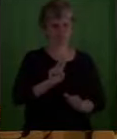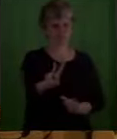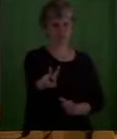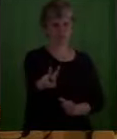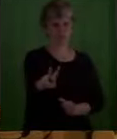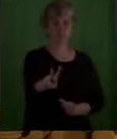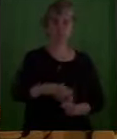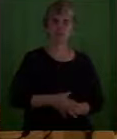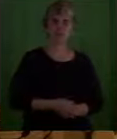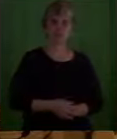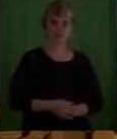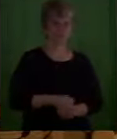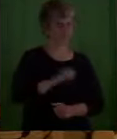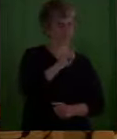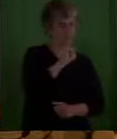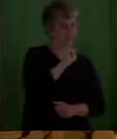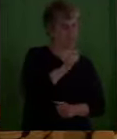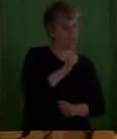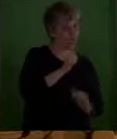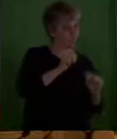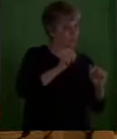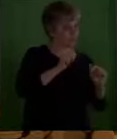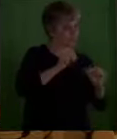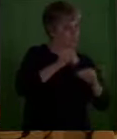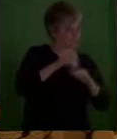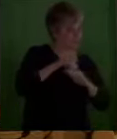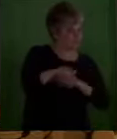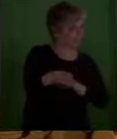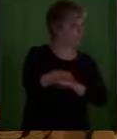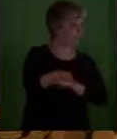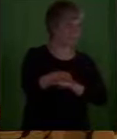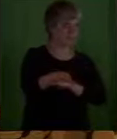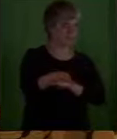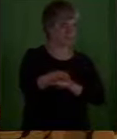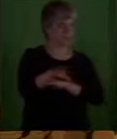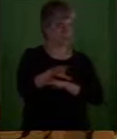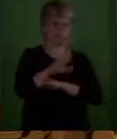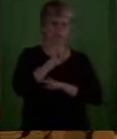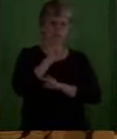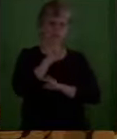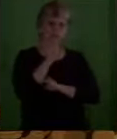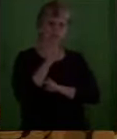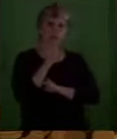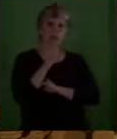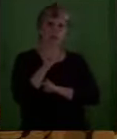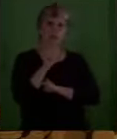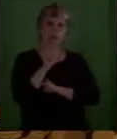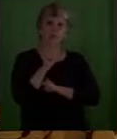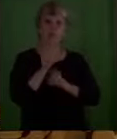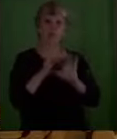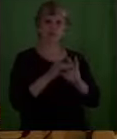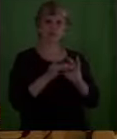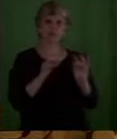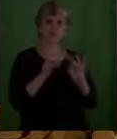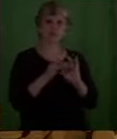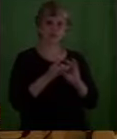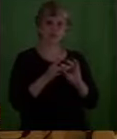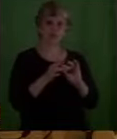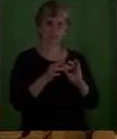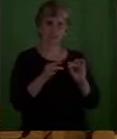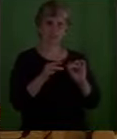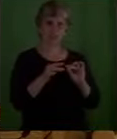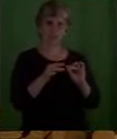This is the stance in front of the resurrection that a spirit-infused church